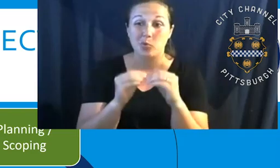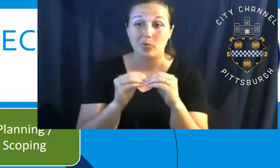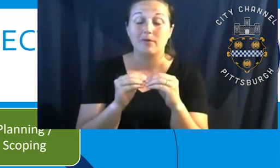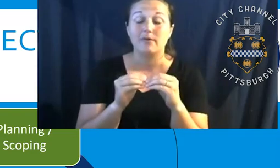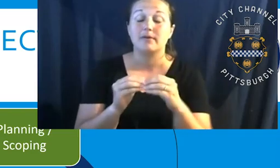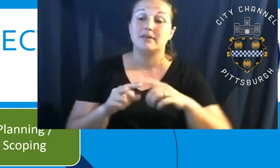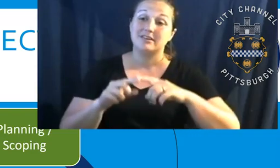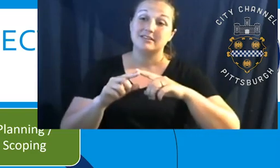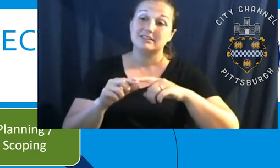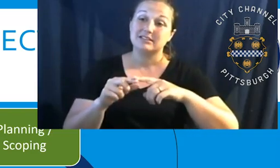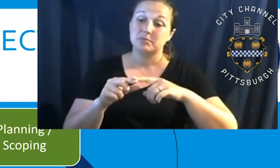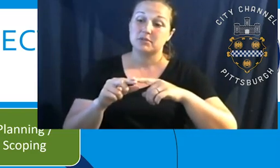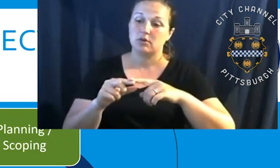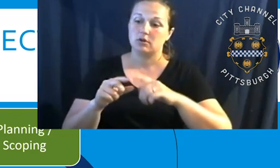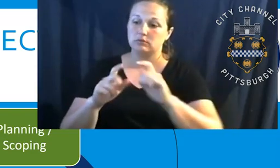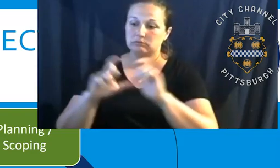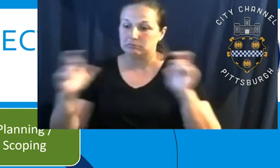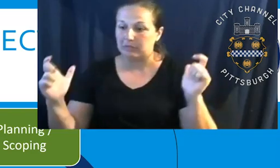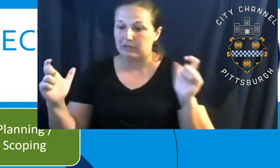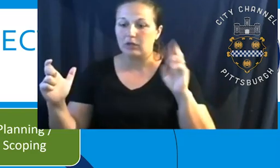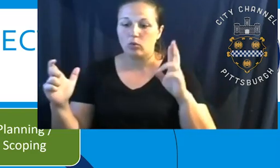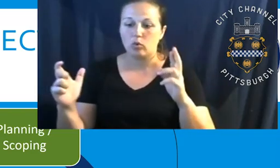you know, the scope of transformation that we're talking.